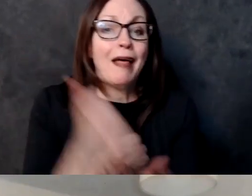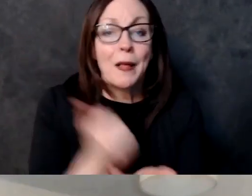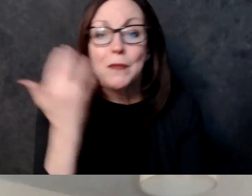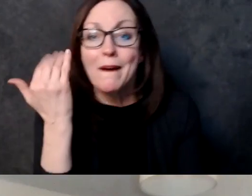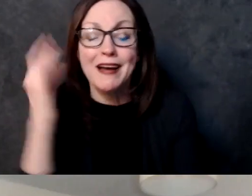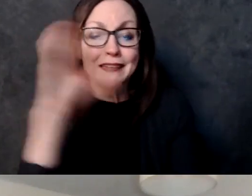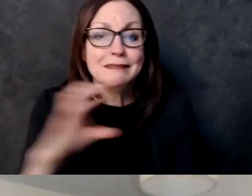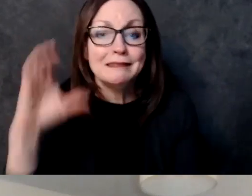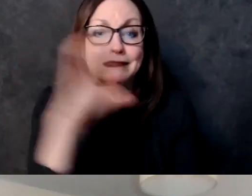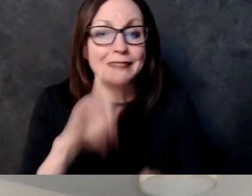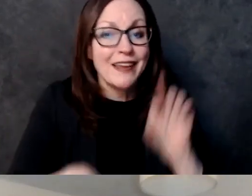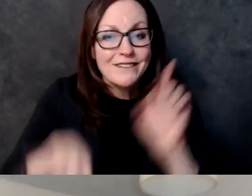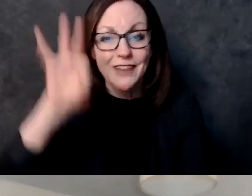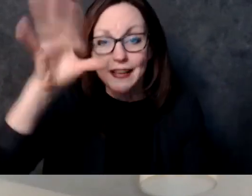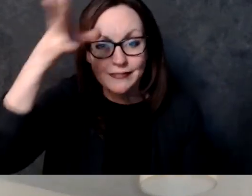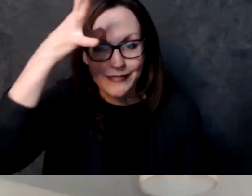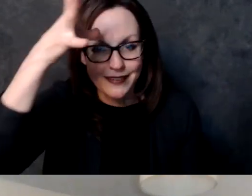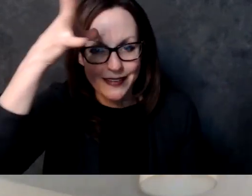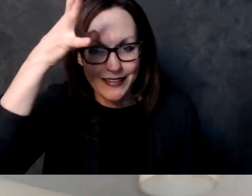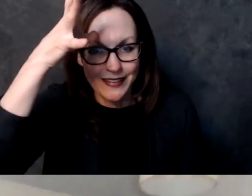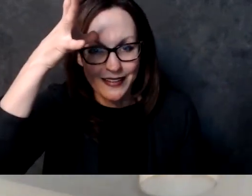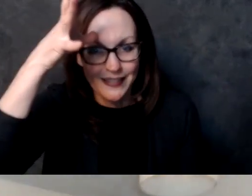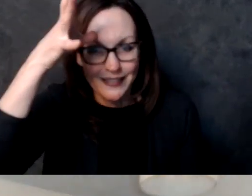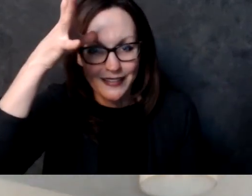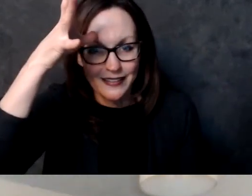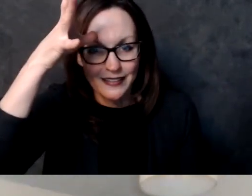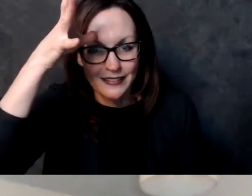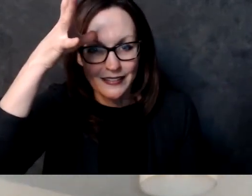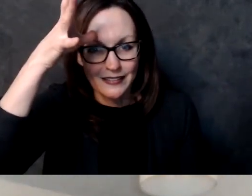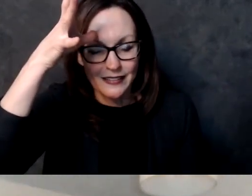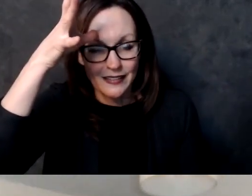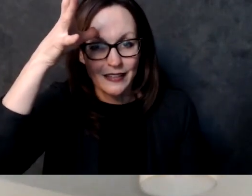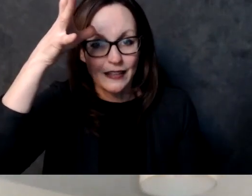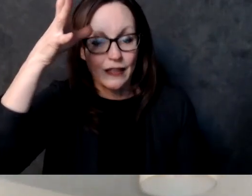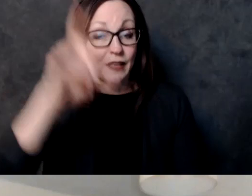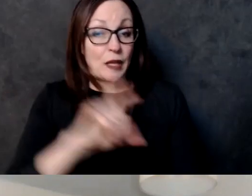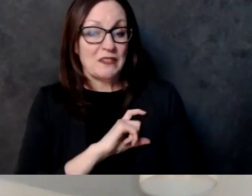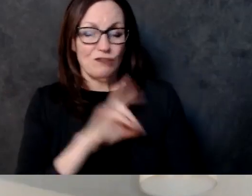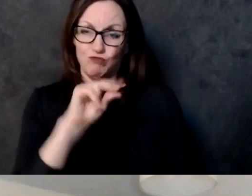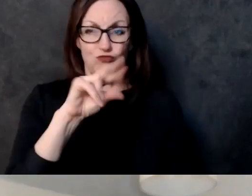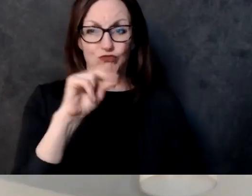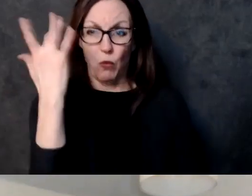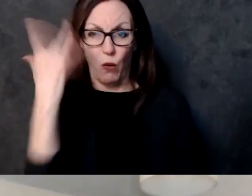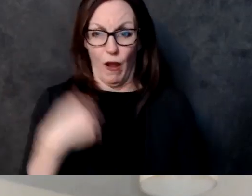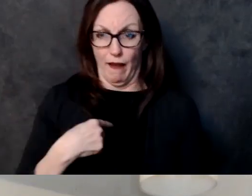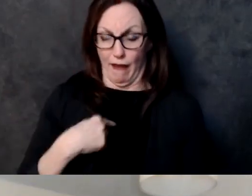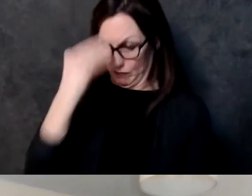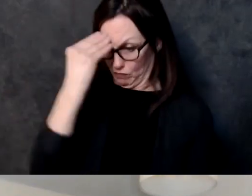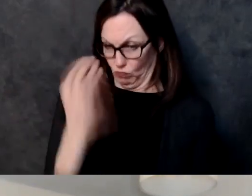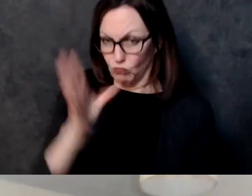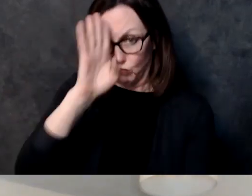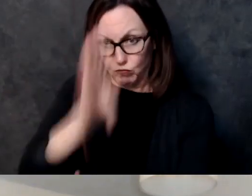as someone who's done a lot of youth work and has worked at homeless shelters who's been and who's seen a lot of traumatic situations by the way